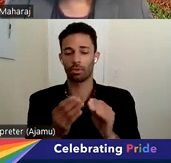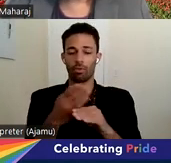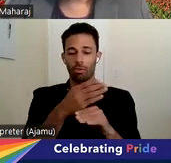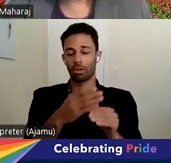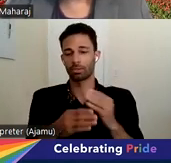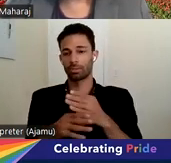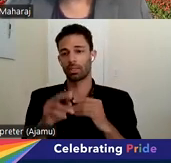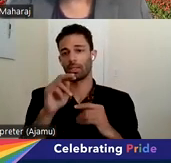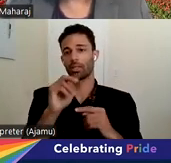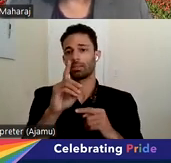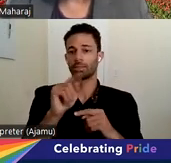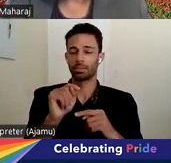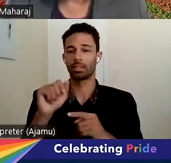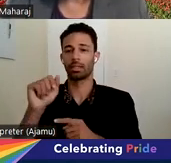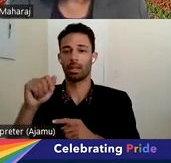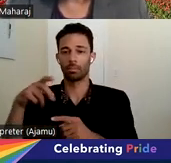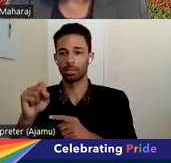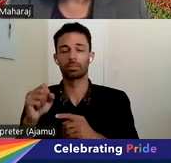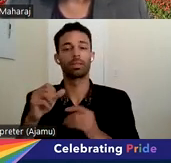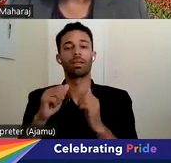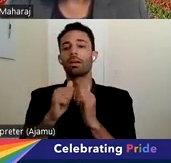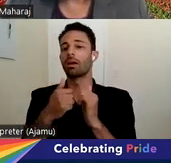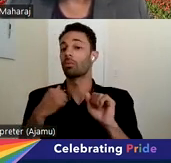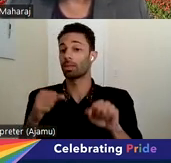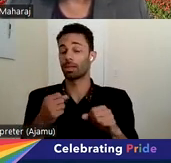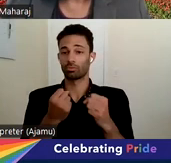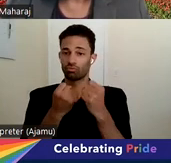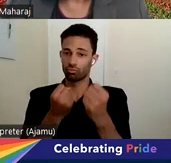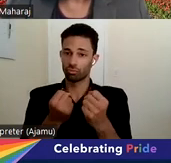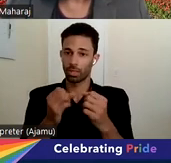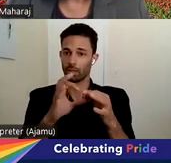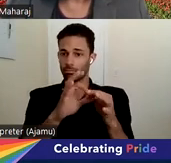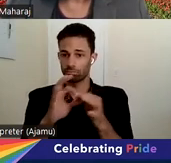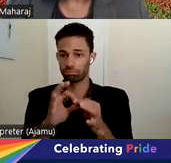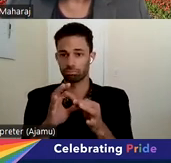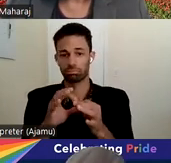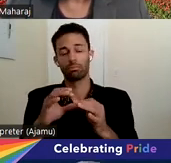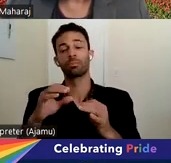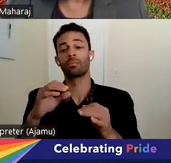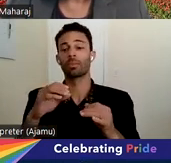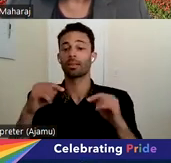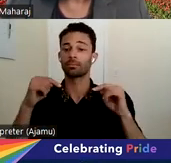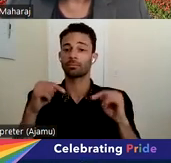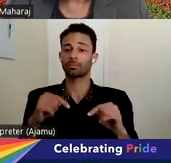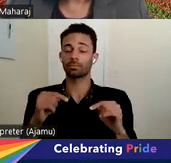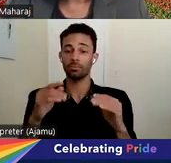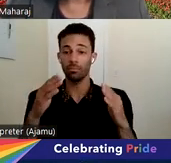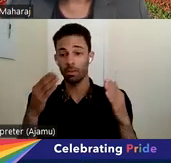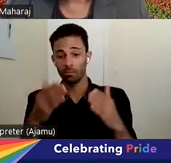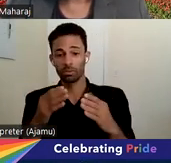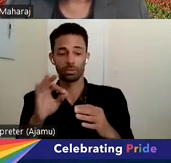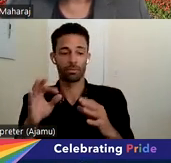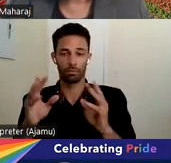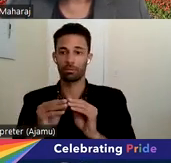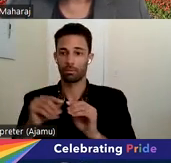APS and how we might strengthen it. And it was also noted that this is going to be the focus of a convening this fall that